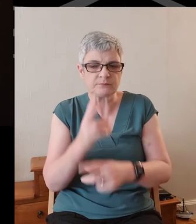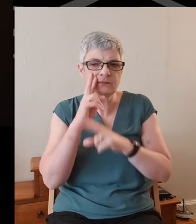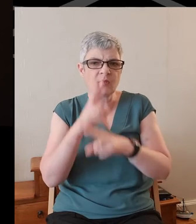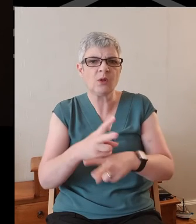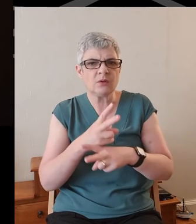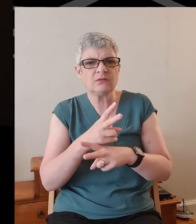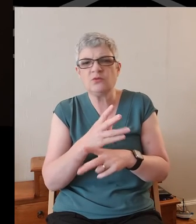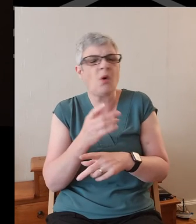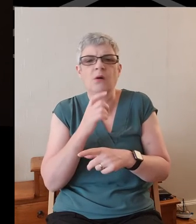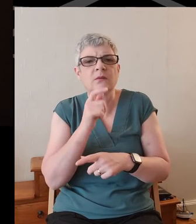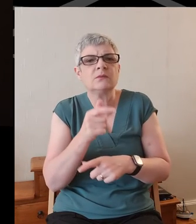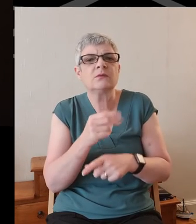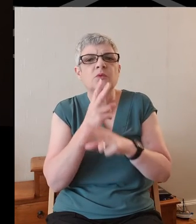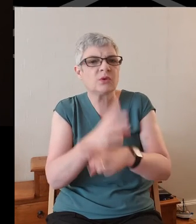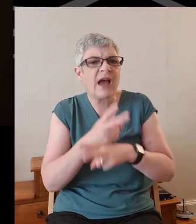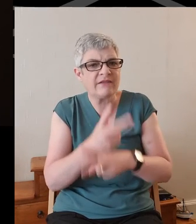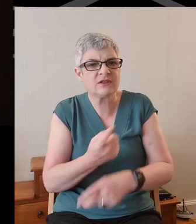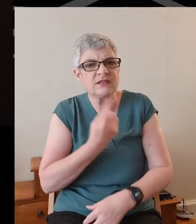first.